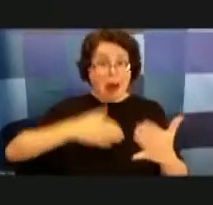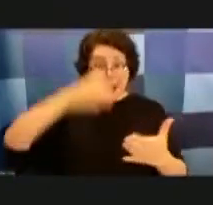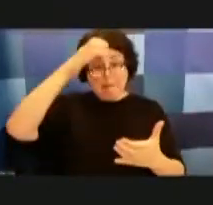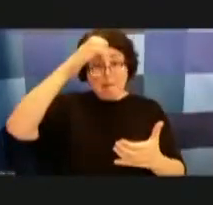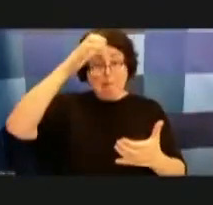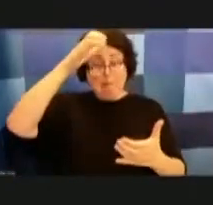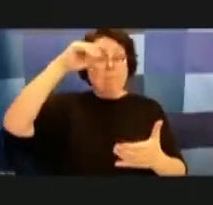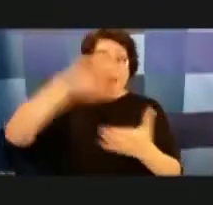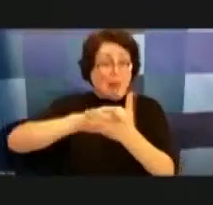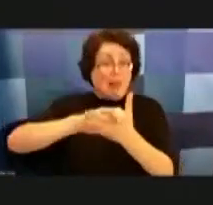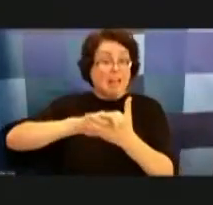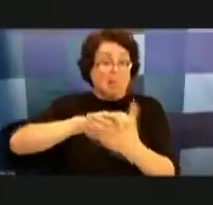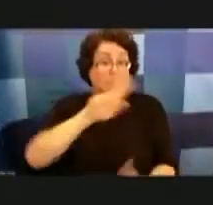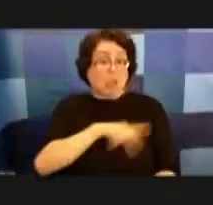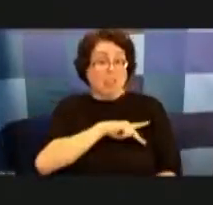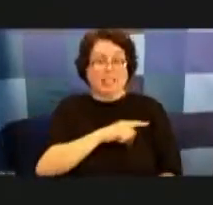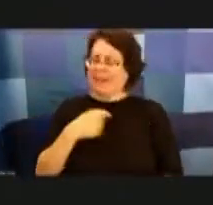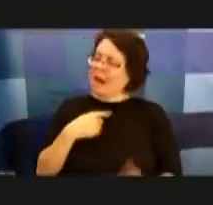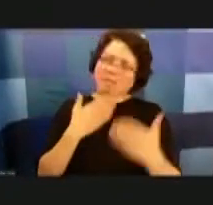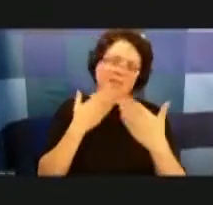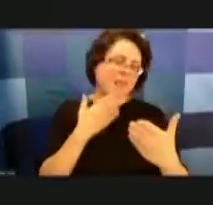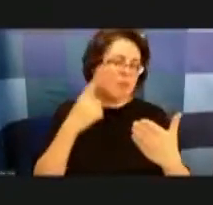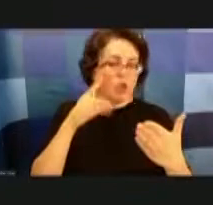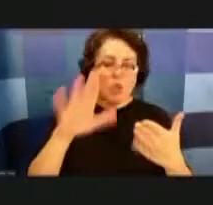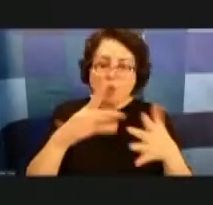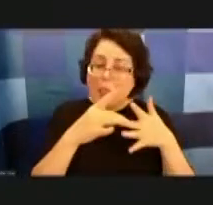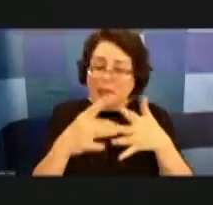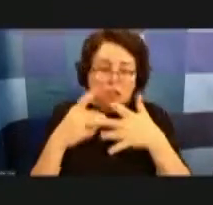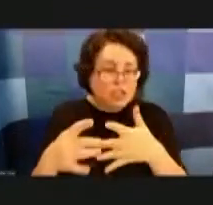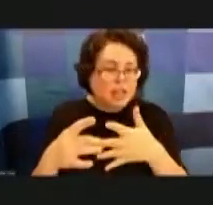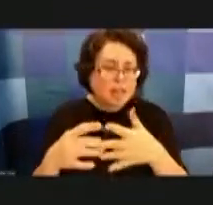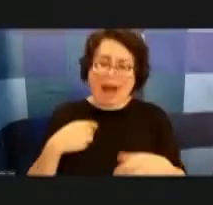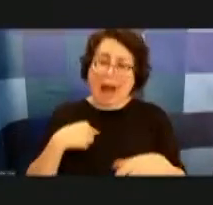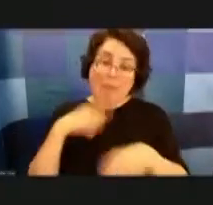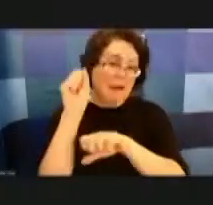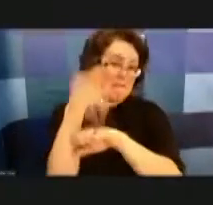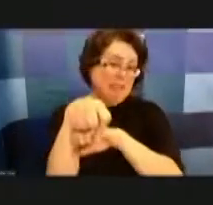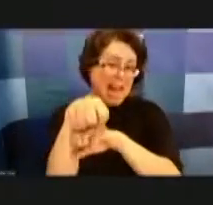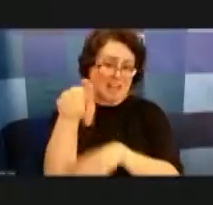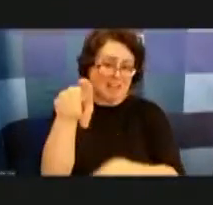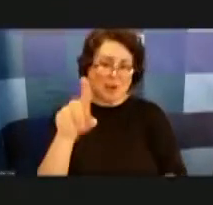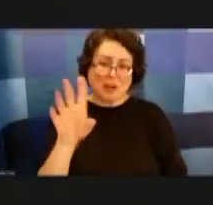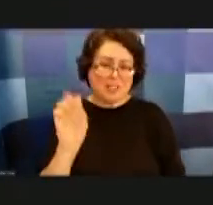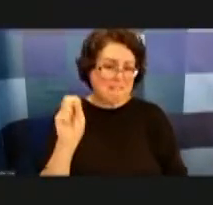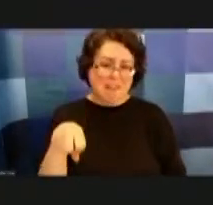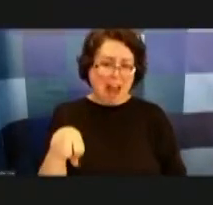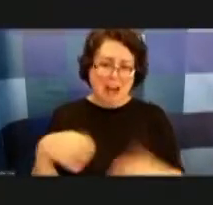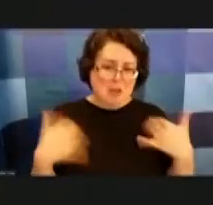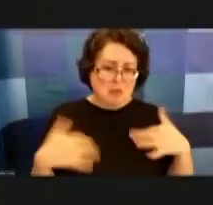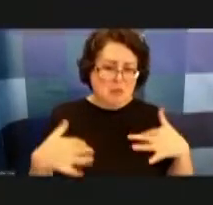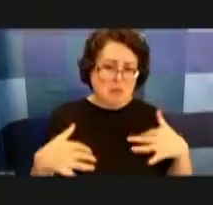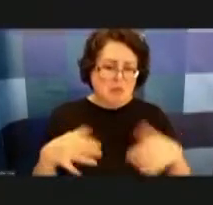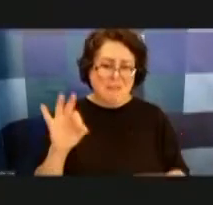really grateful for your leadership and you know i'm a fan thank you i appreciate that